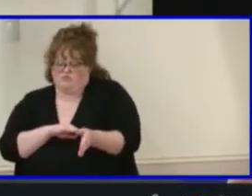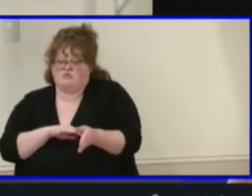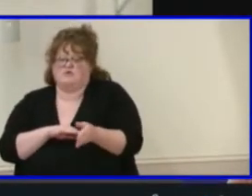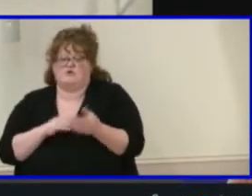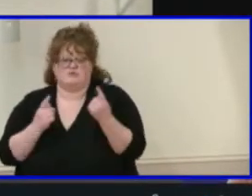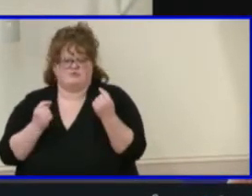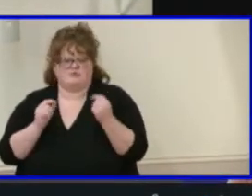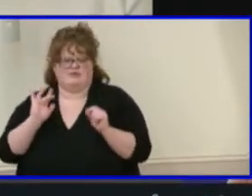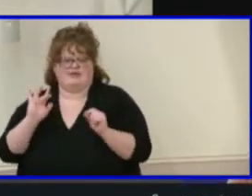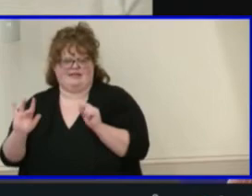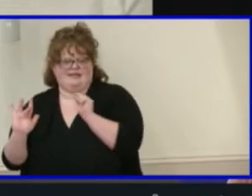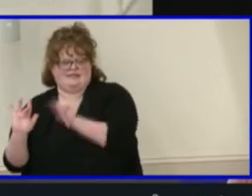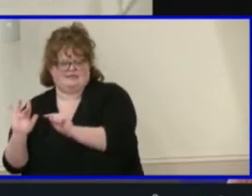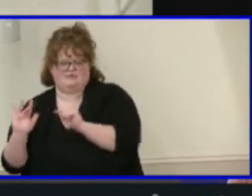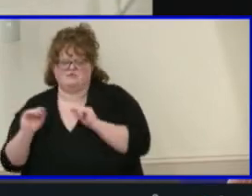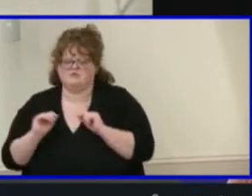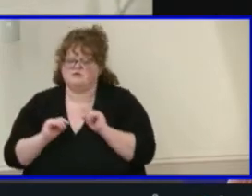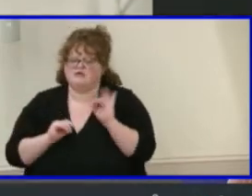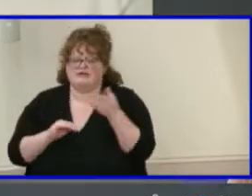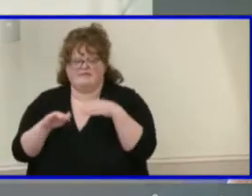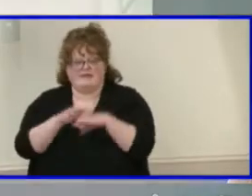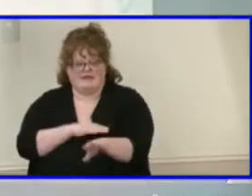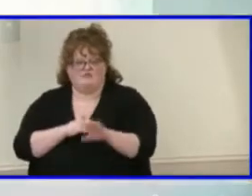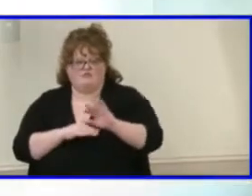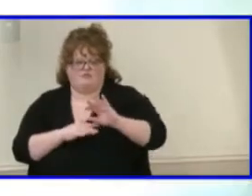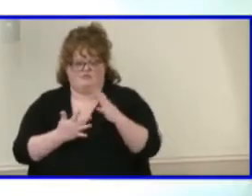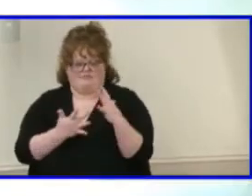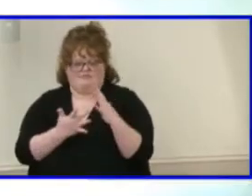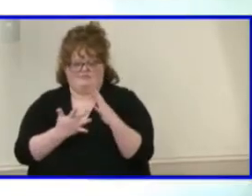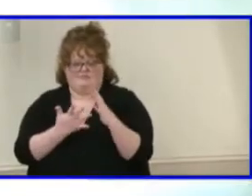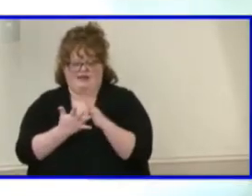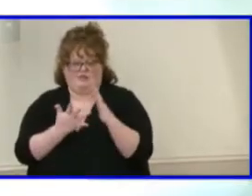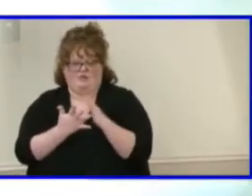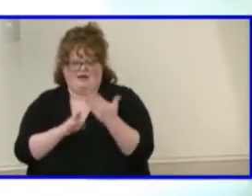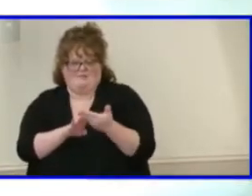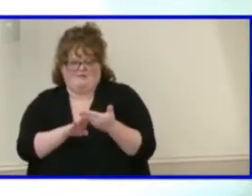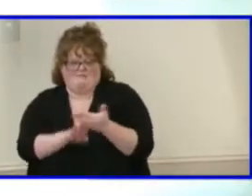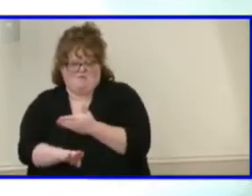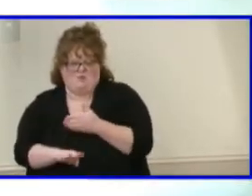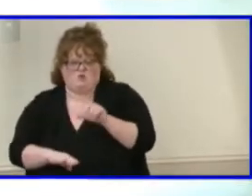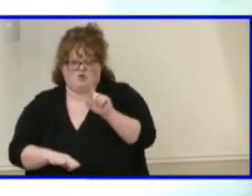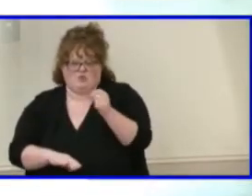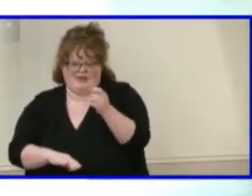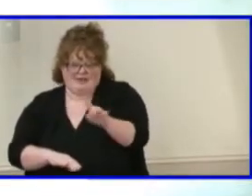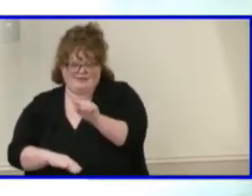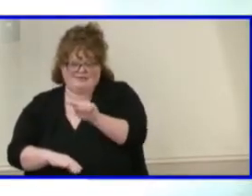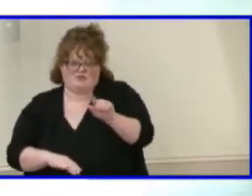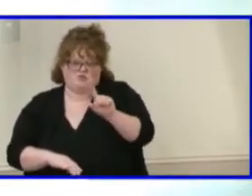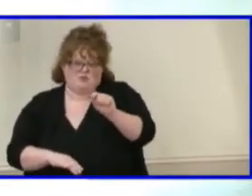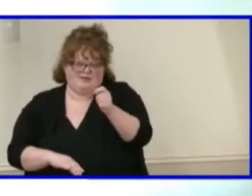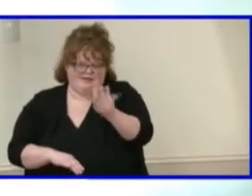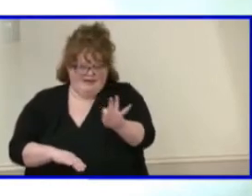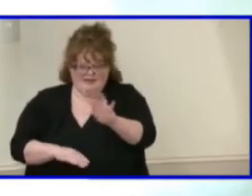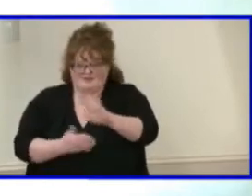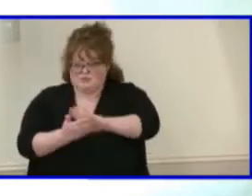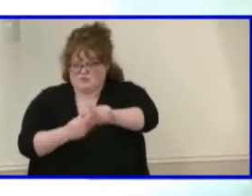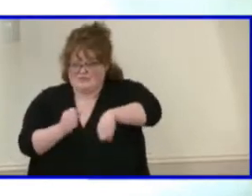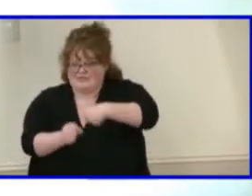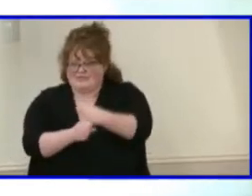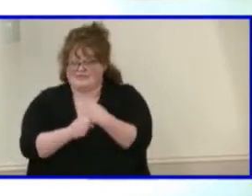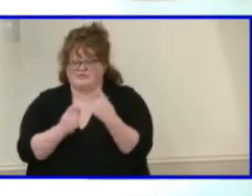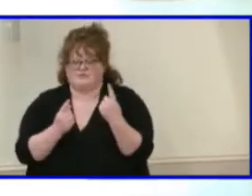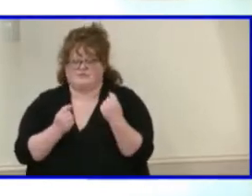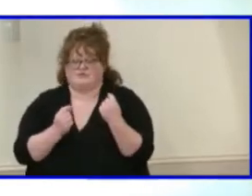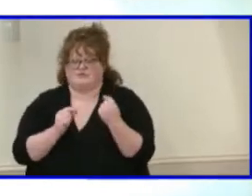here. If they entered the ninth grade before the 2018-2019 school year, students should select this option.